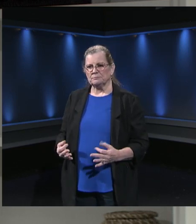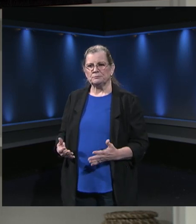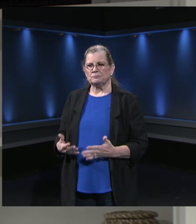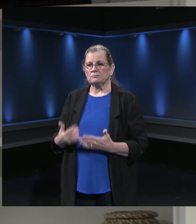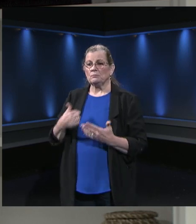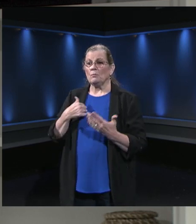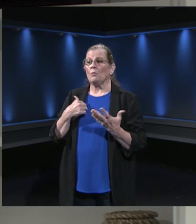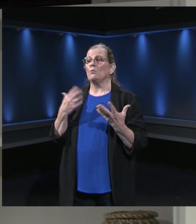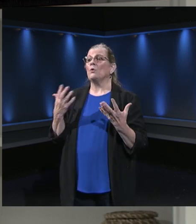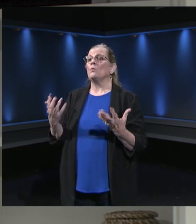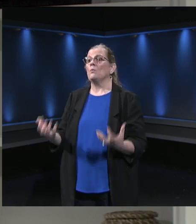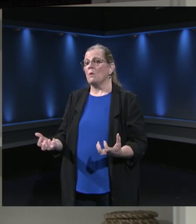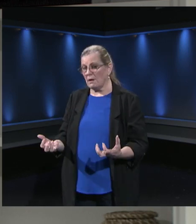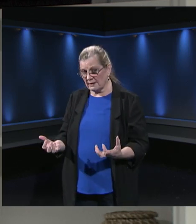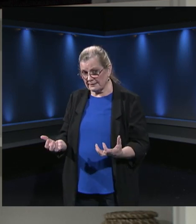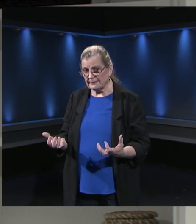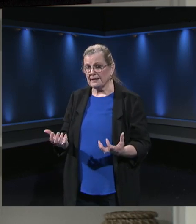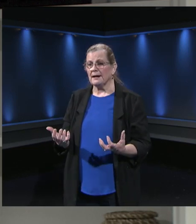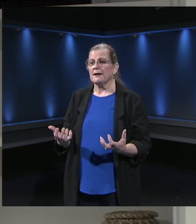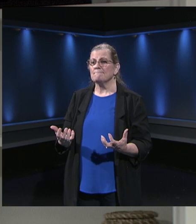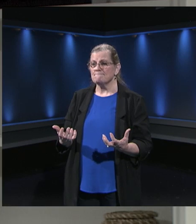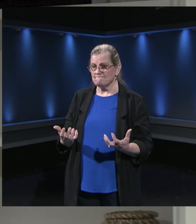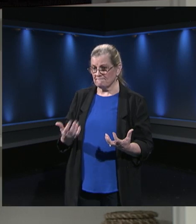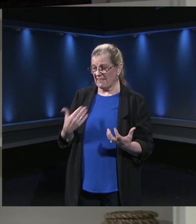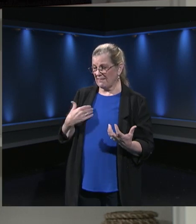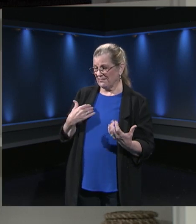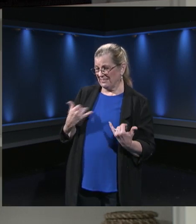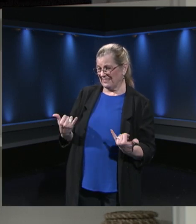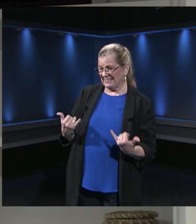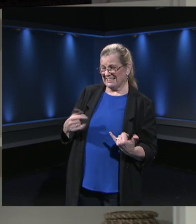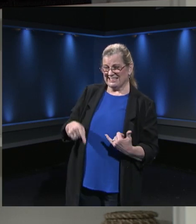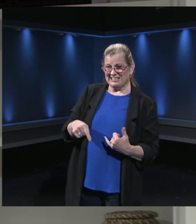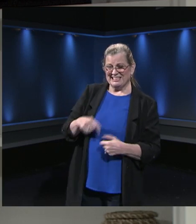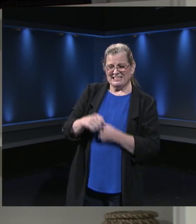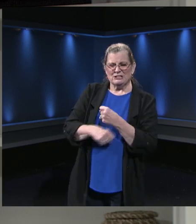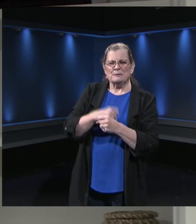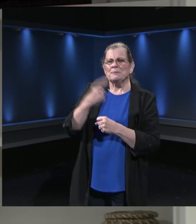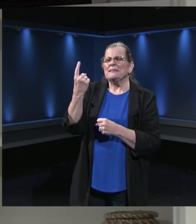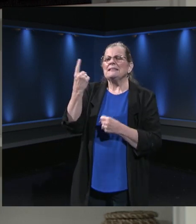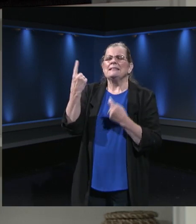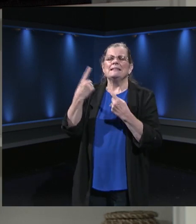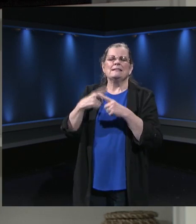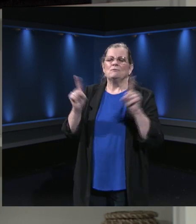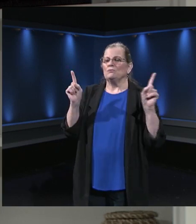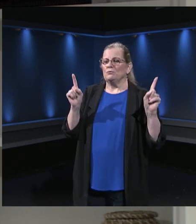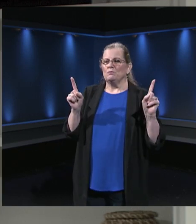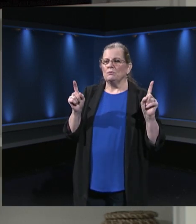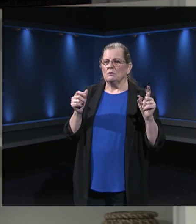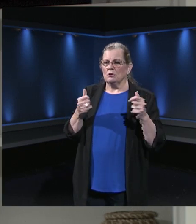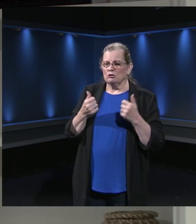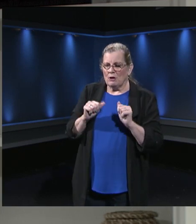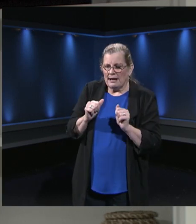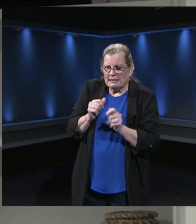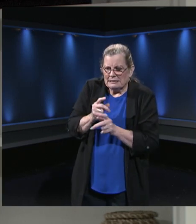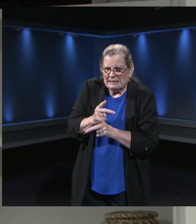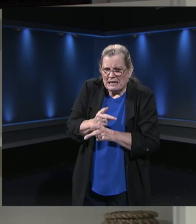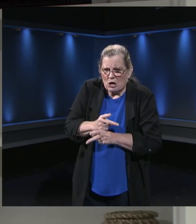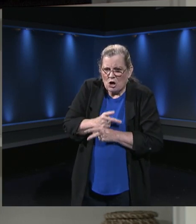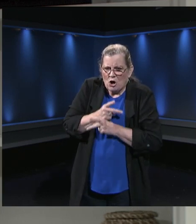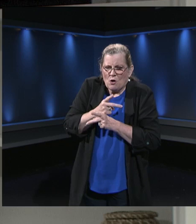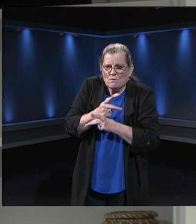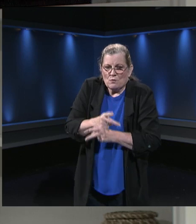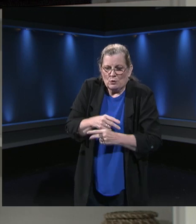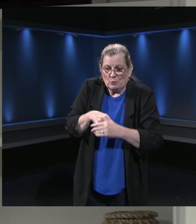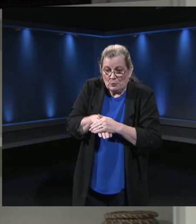approach this year, unlike any other, by being very deliberate, by being very measured, and we will keep